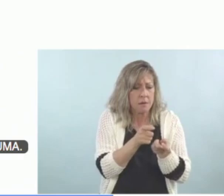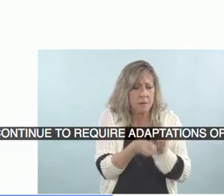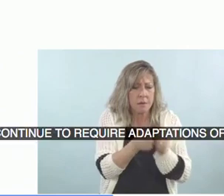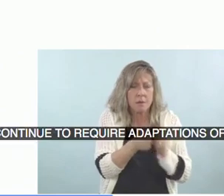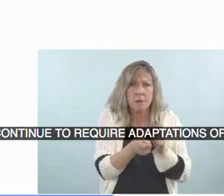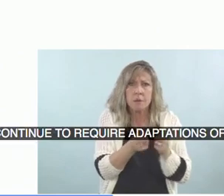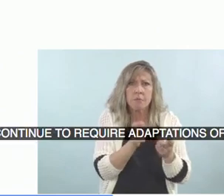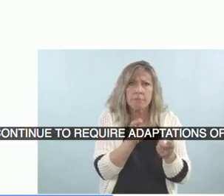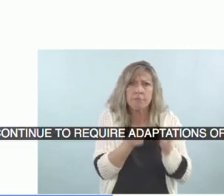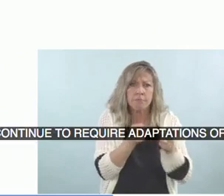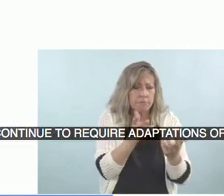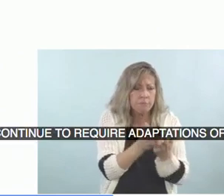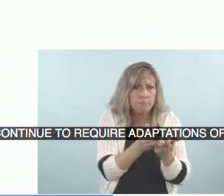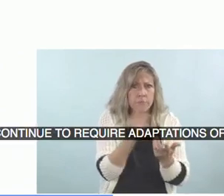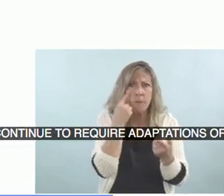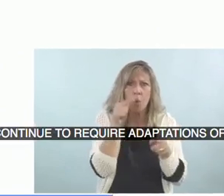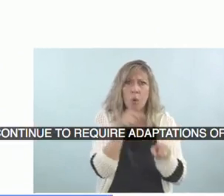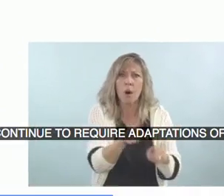Absolutely.